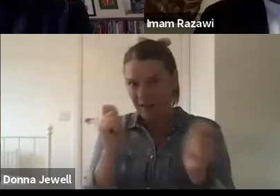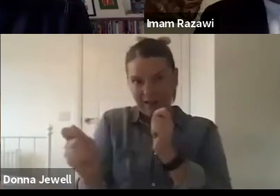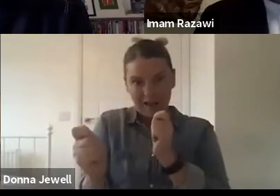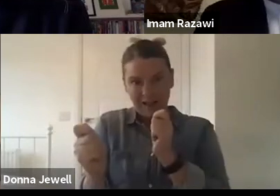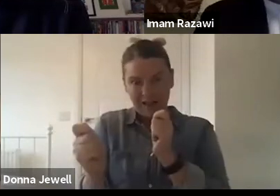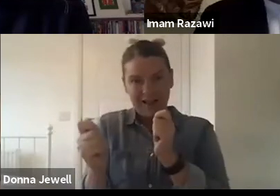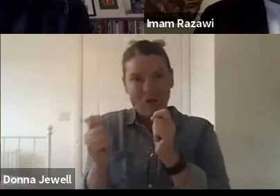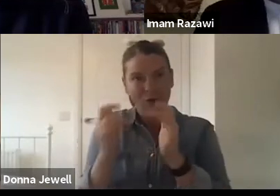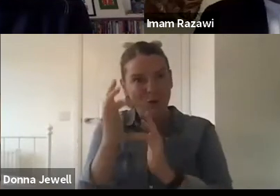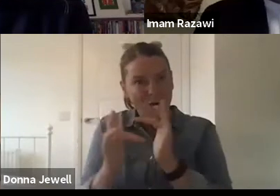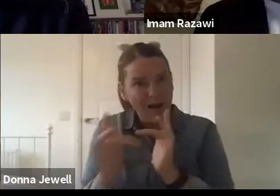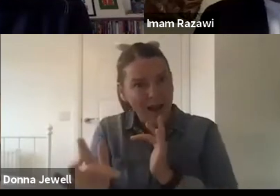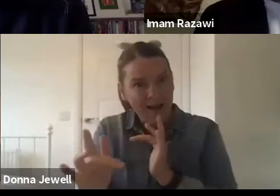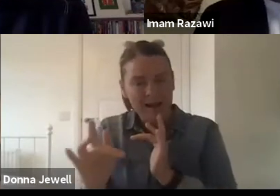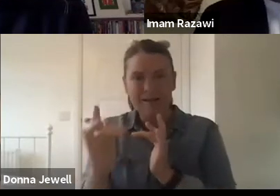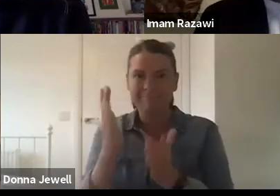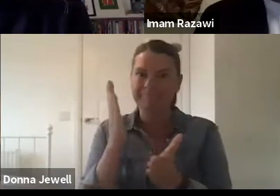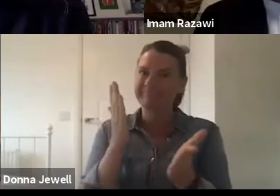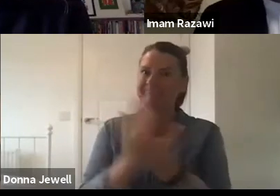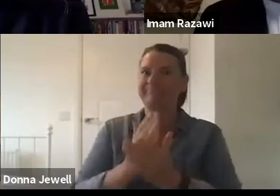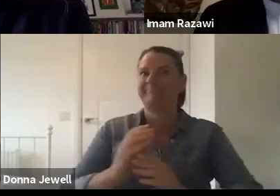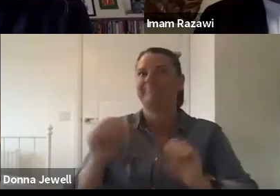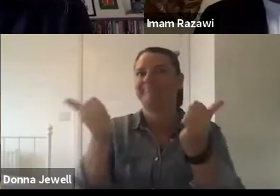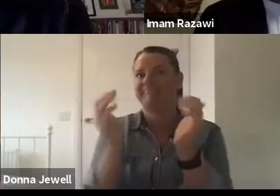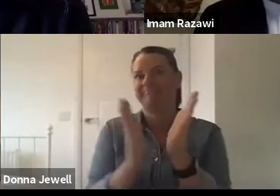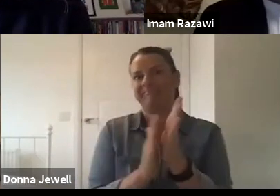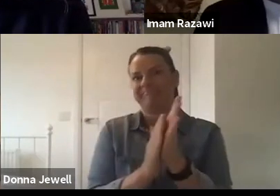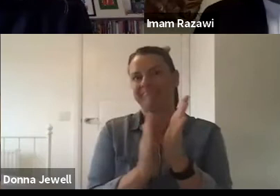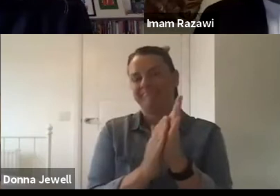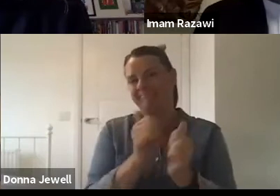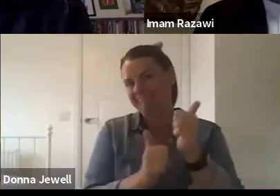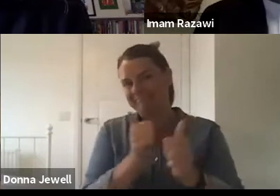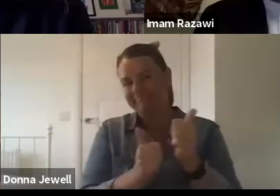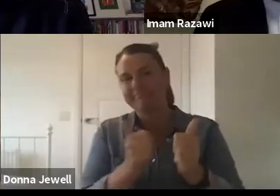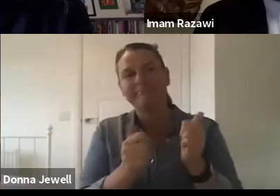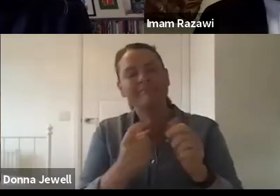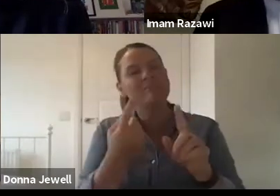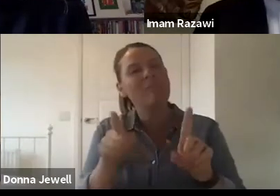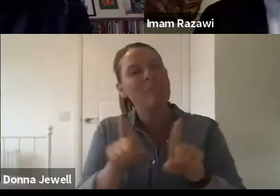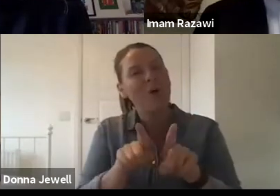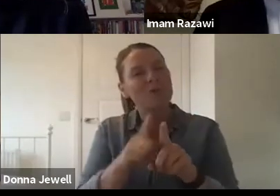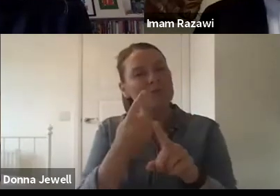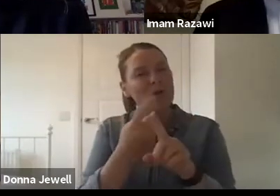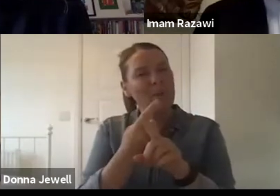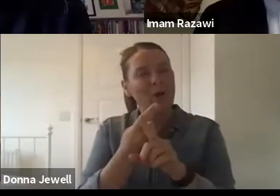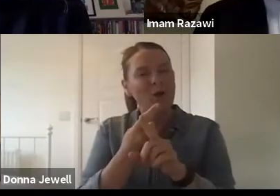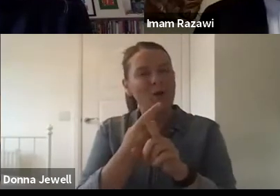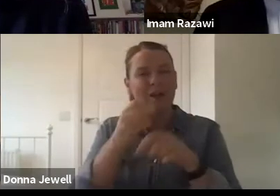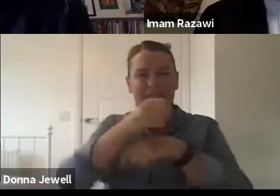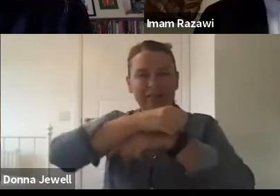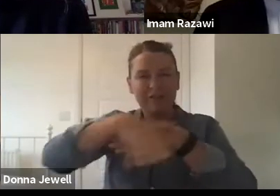there's been a whole range of different work with the Fringe. You talked about the Fringe of Colour and the fantastic work